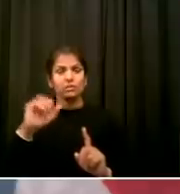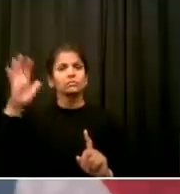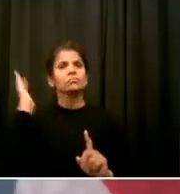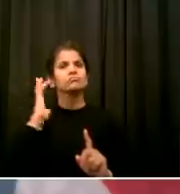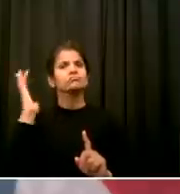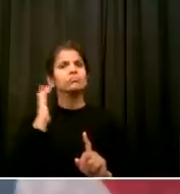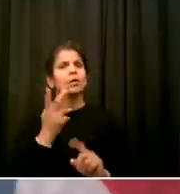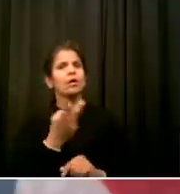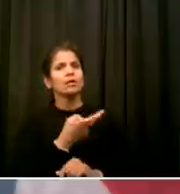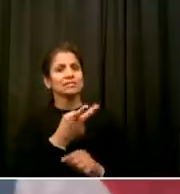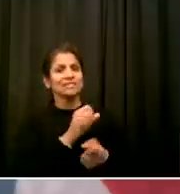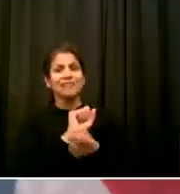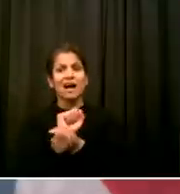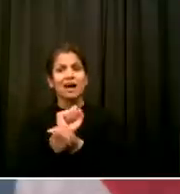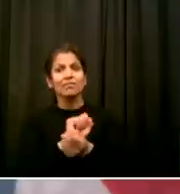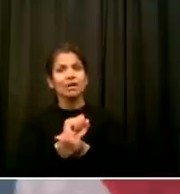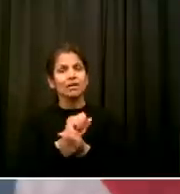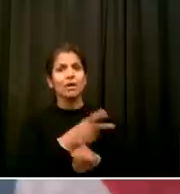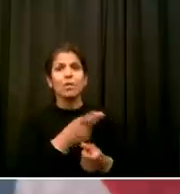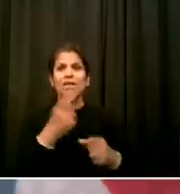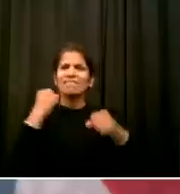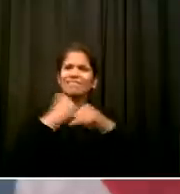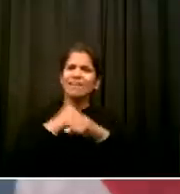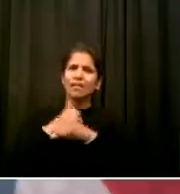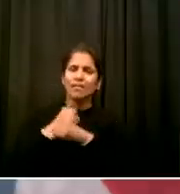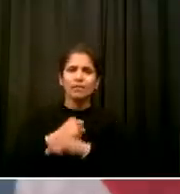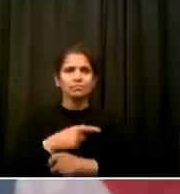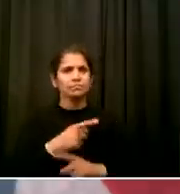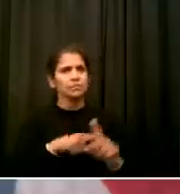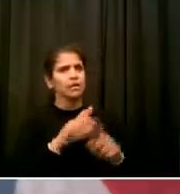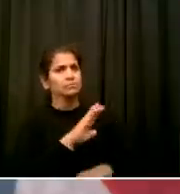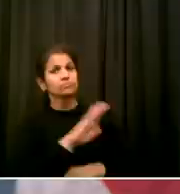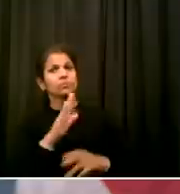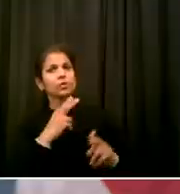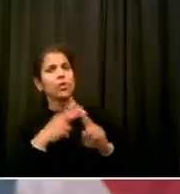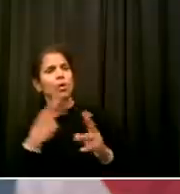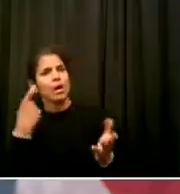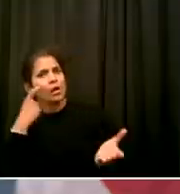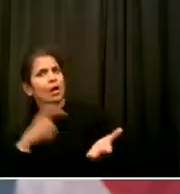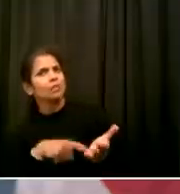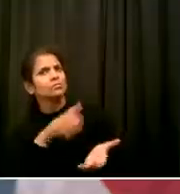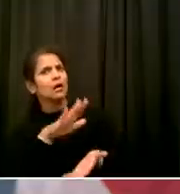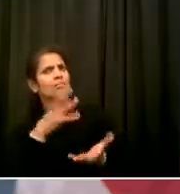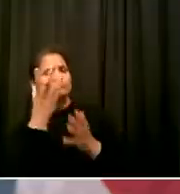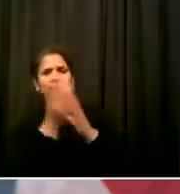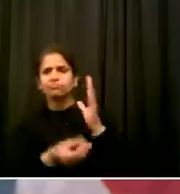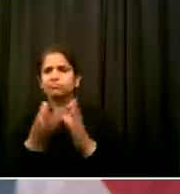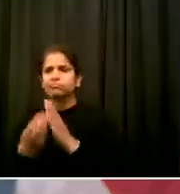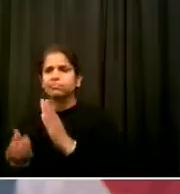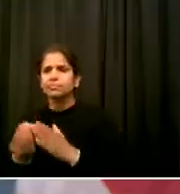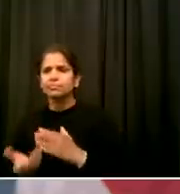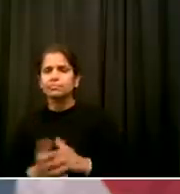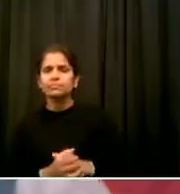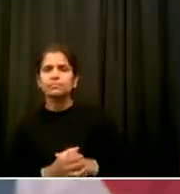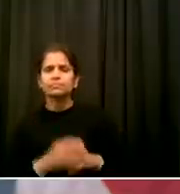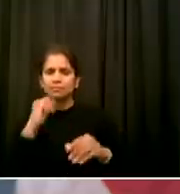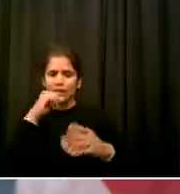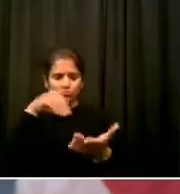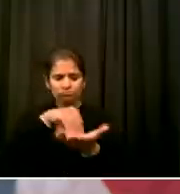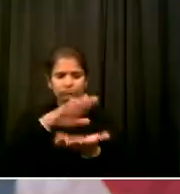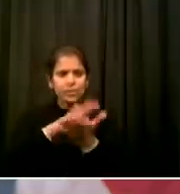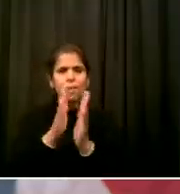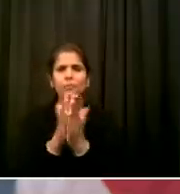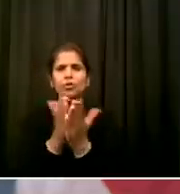The festering wounds of history have not healed Blood continues to spill on our streets Trauma is passed down from